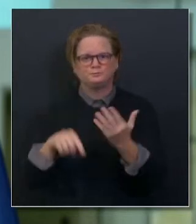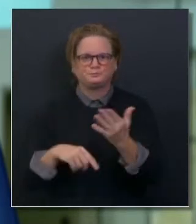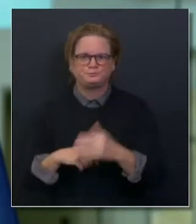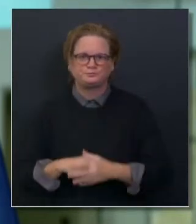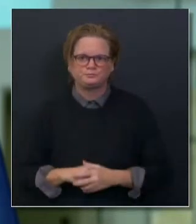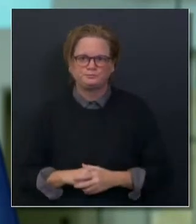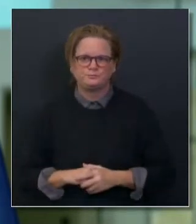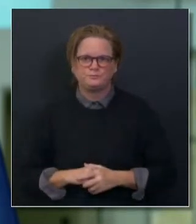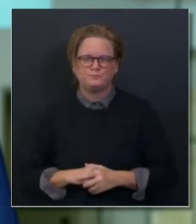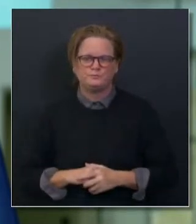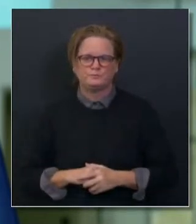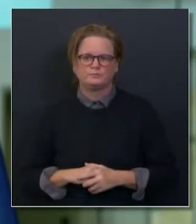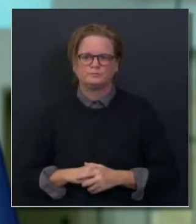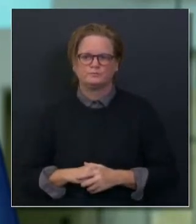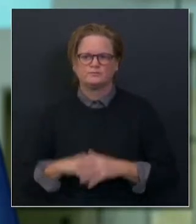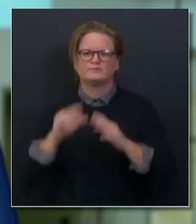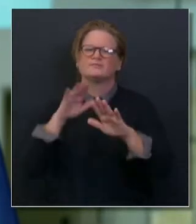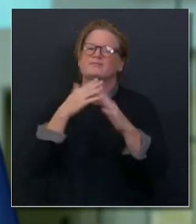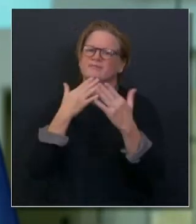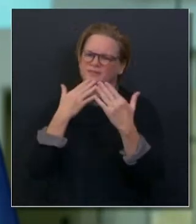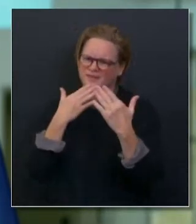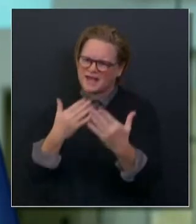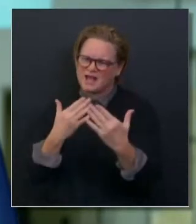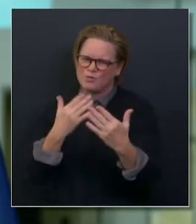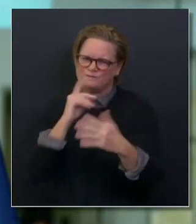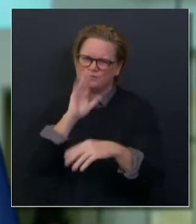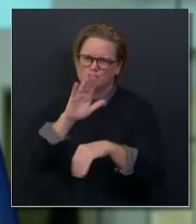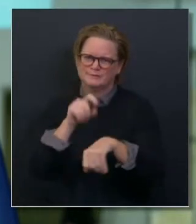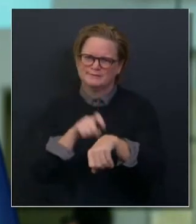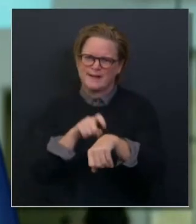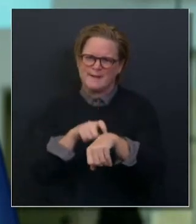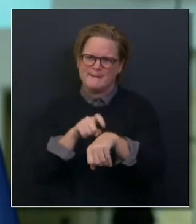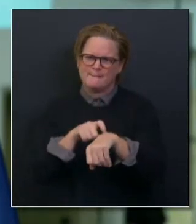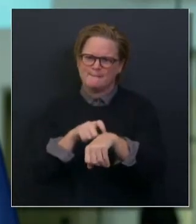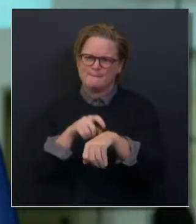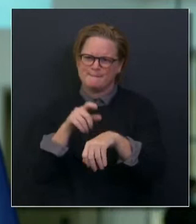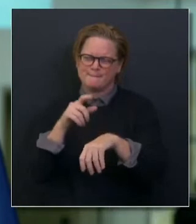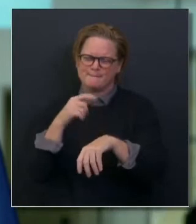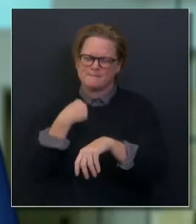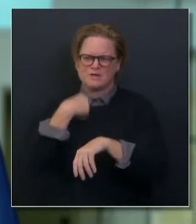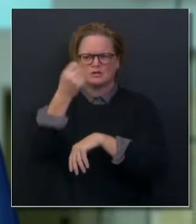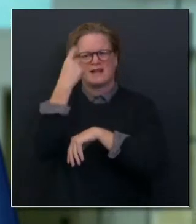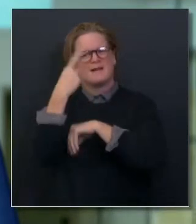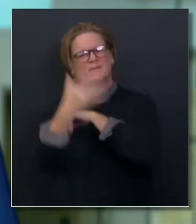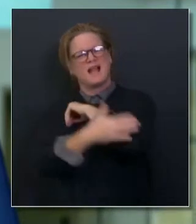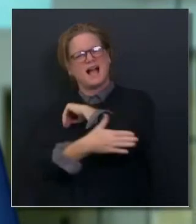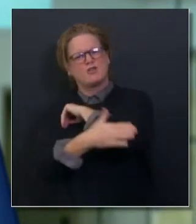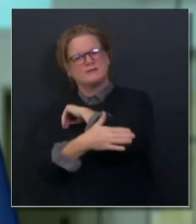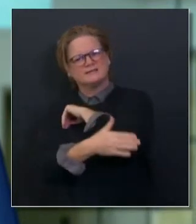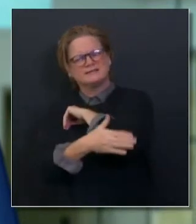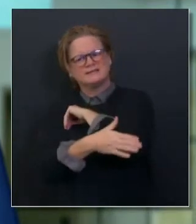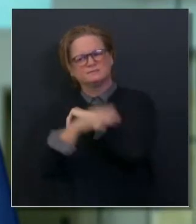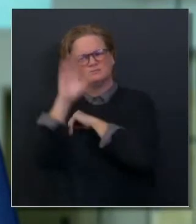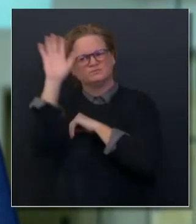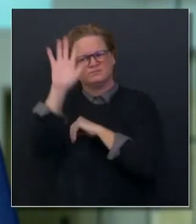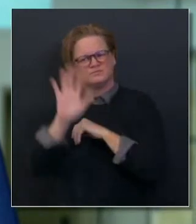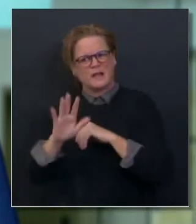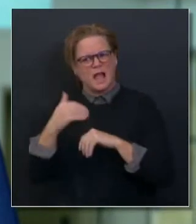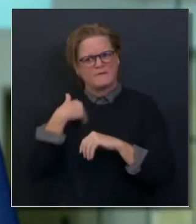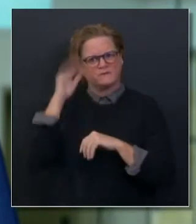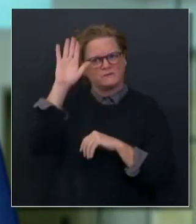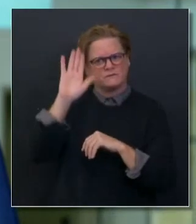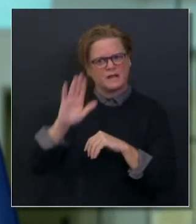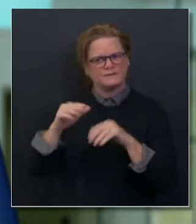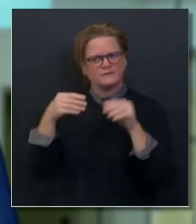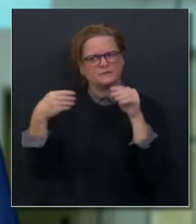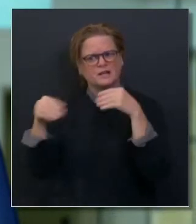question is about counties. I understand that counties have some flexibility in how they prioritize